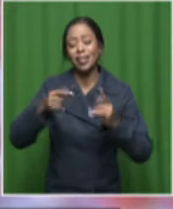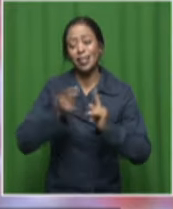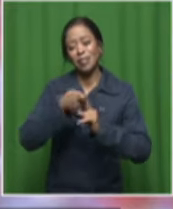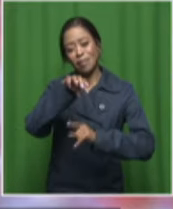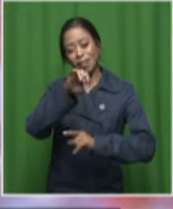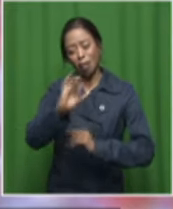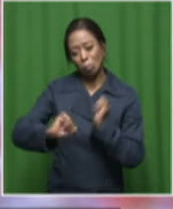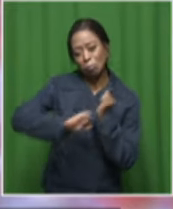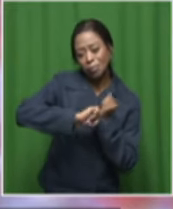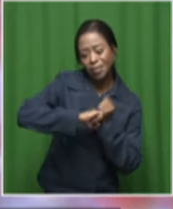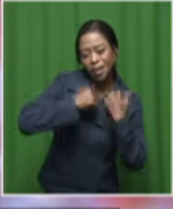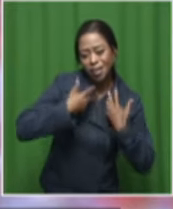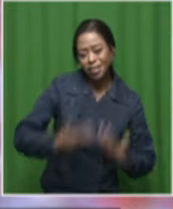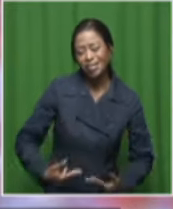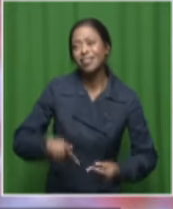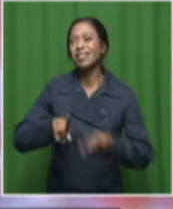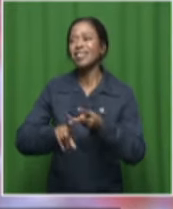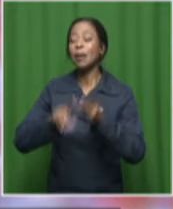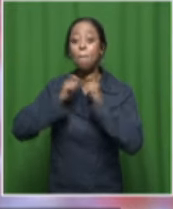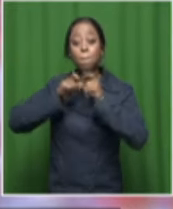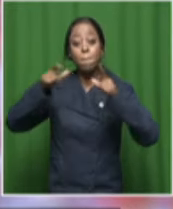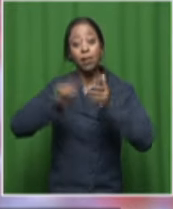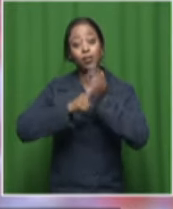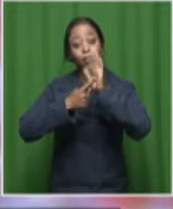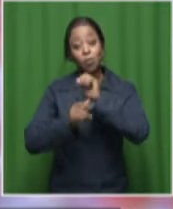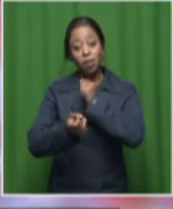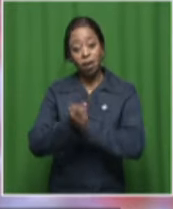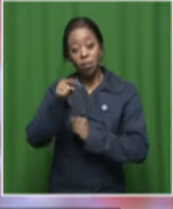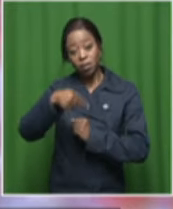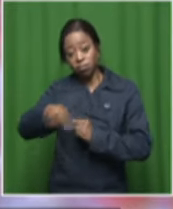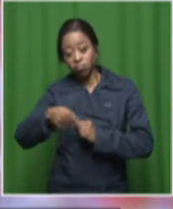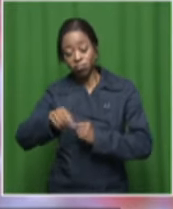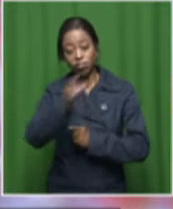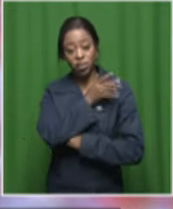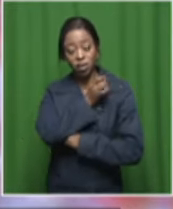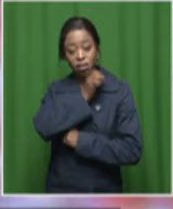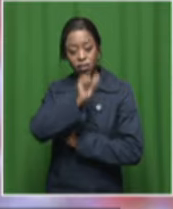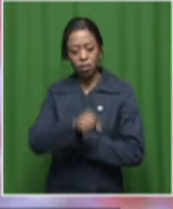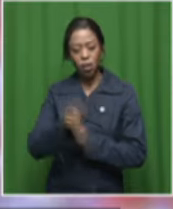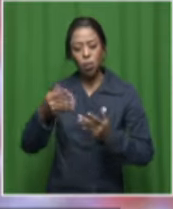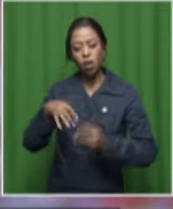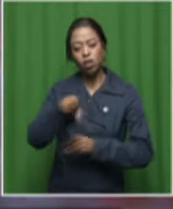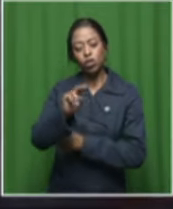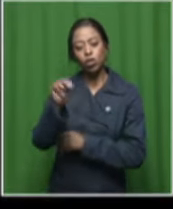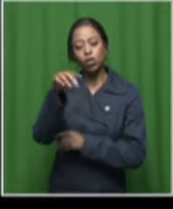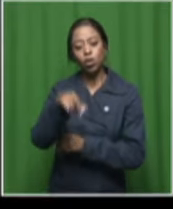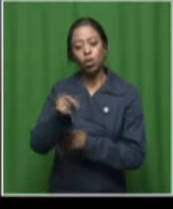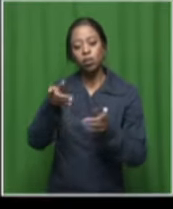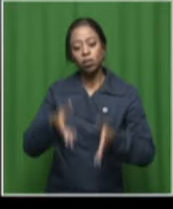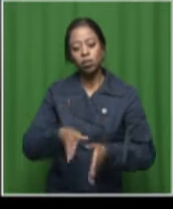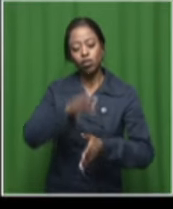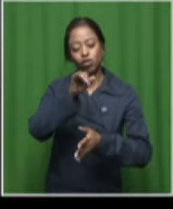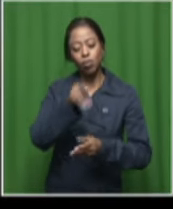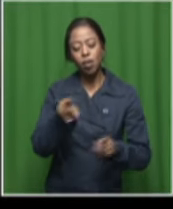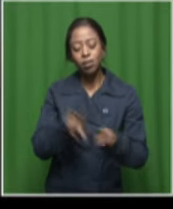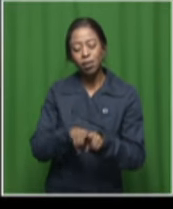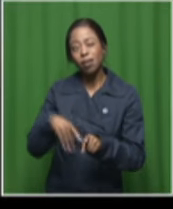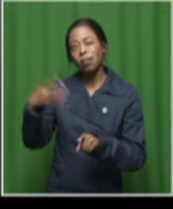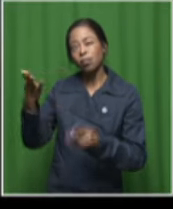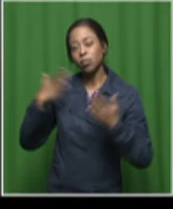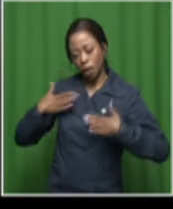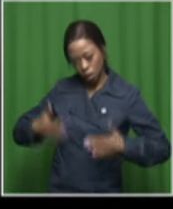supporting my tour. And the big show is this Saturday at Sonage here in Joburg. And then also on